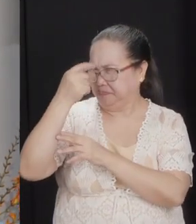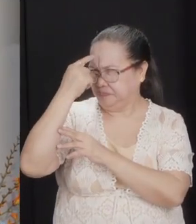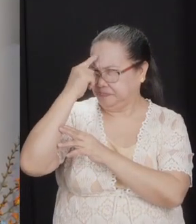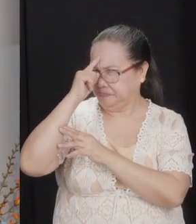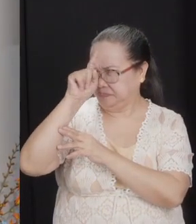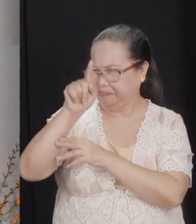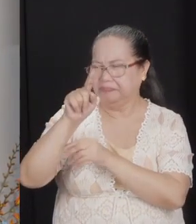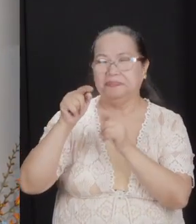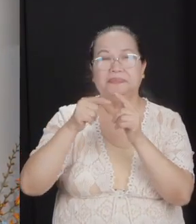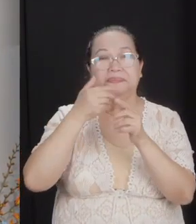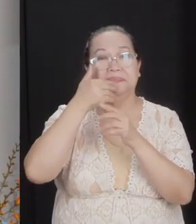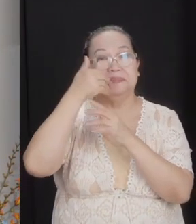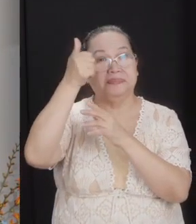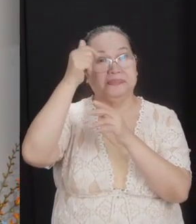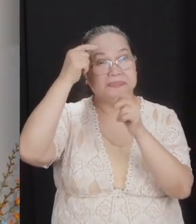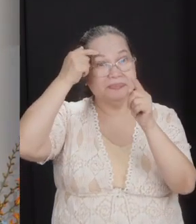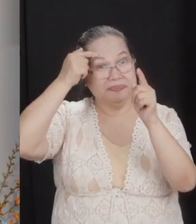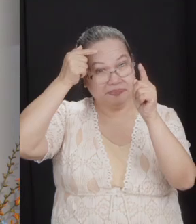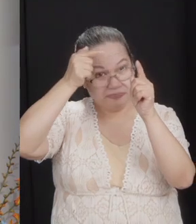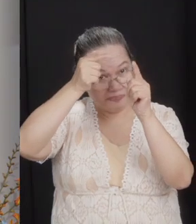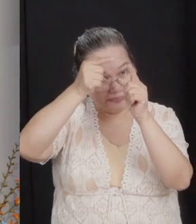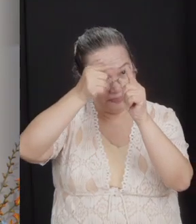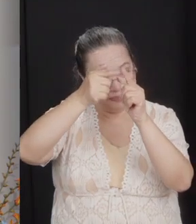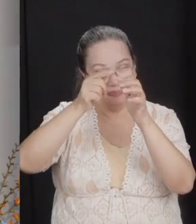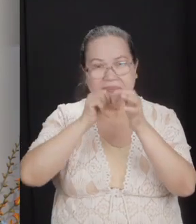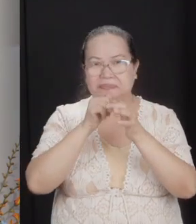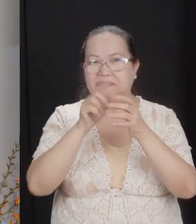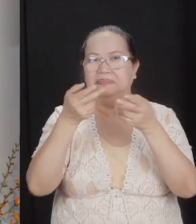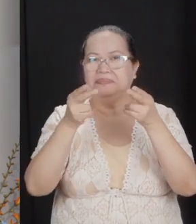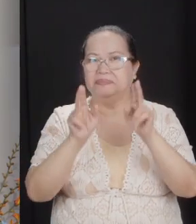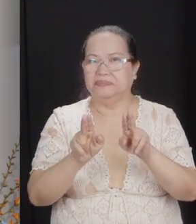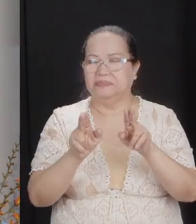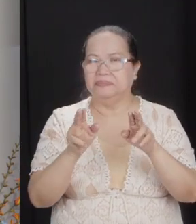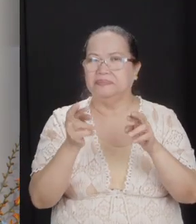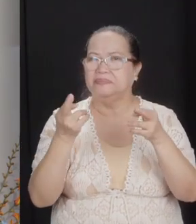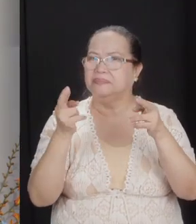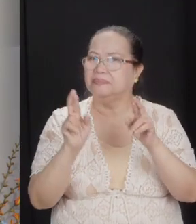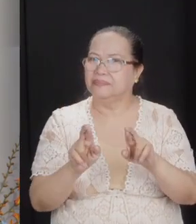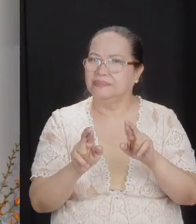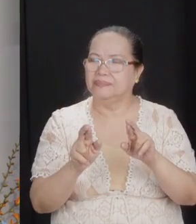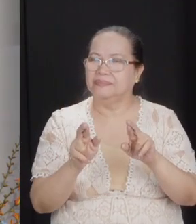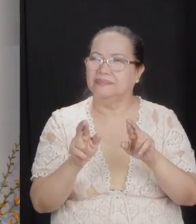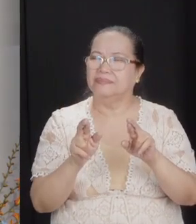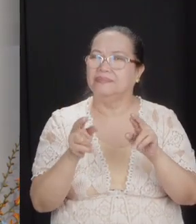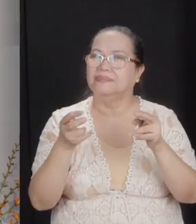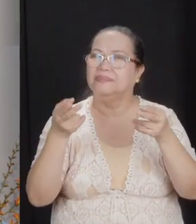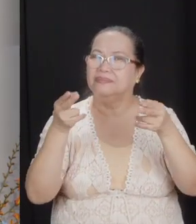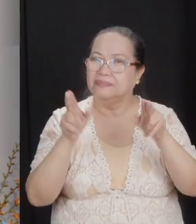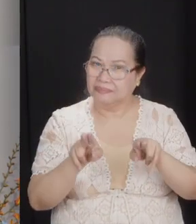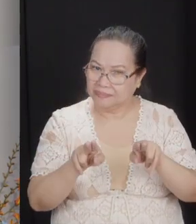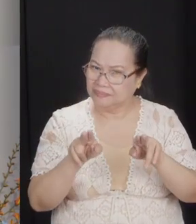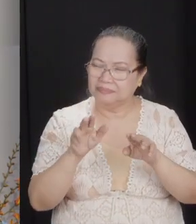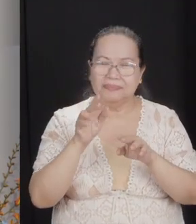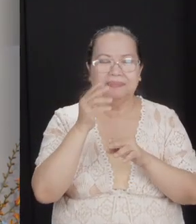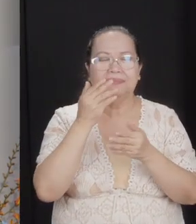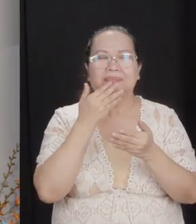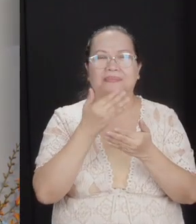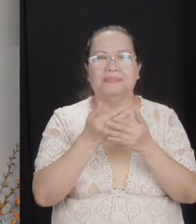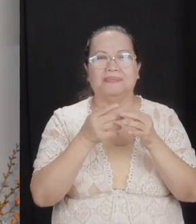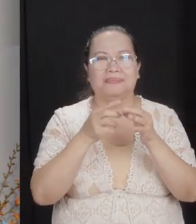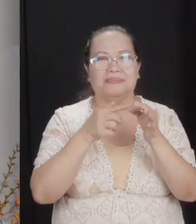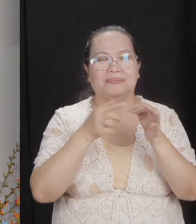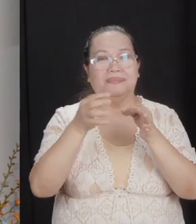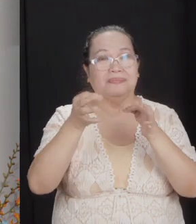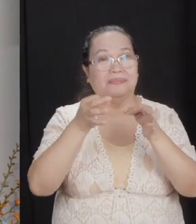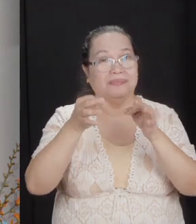says the best intentions don't always have the right outcomes. Why? We told you earlier, and I'll give you the detail, the